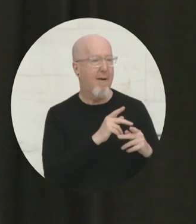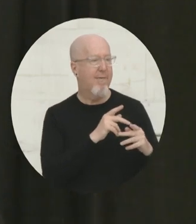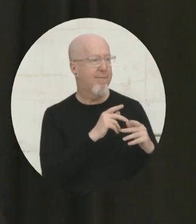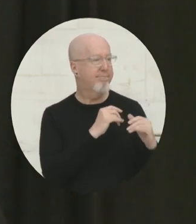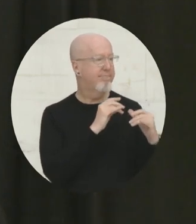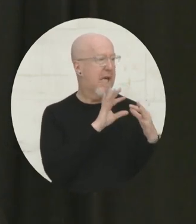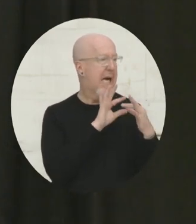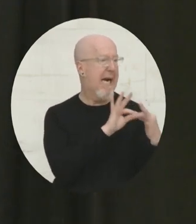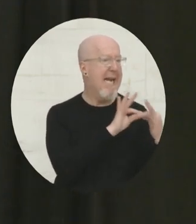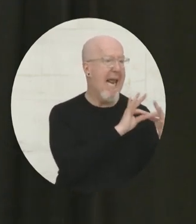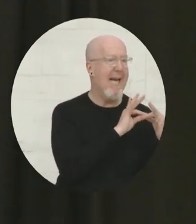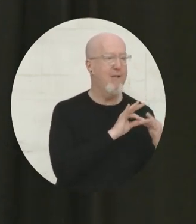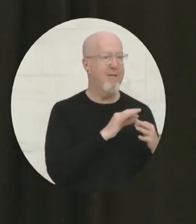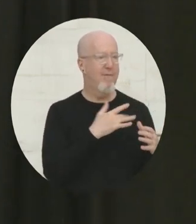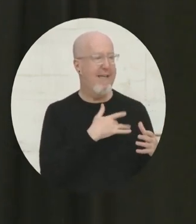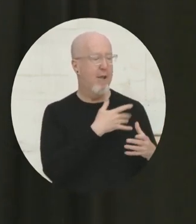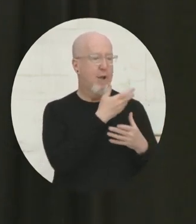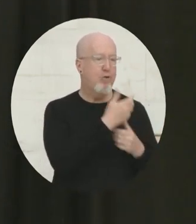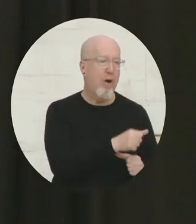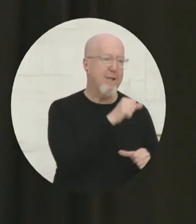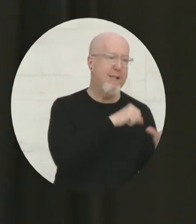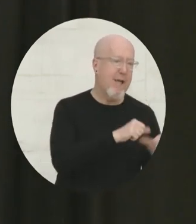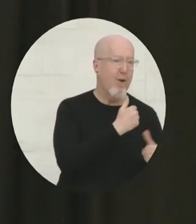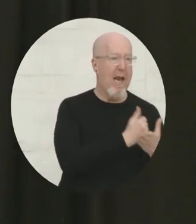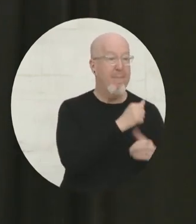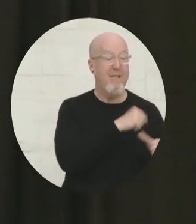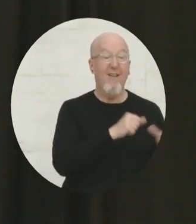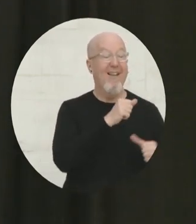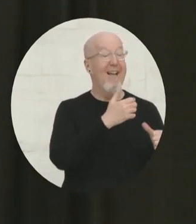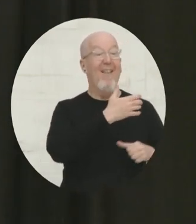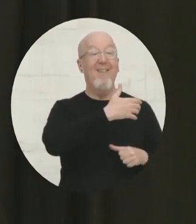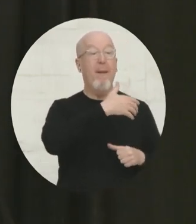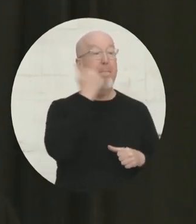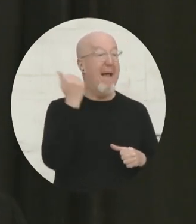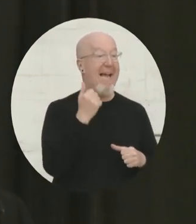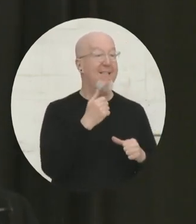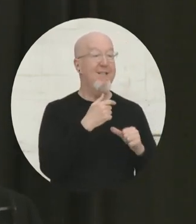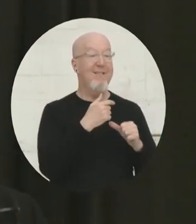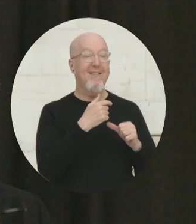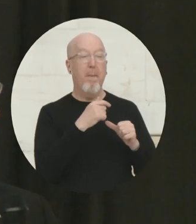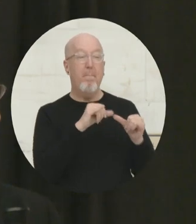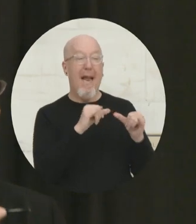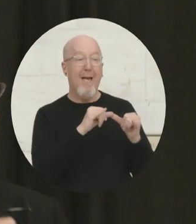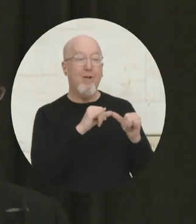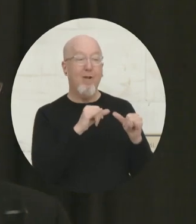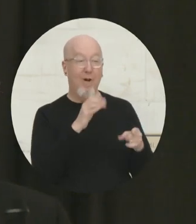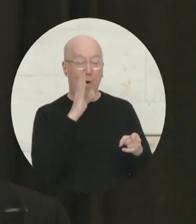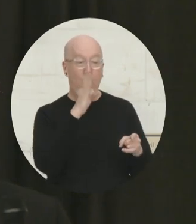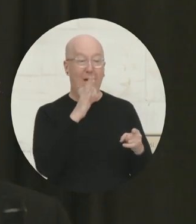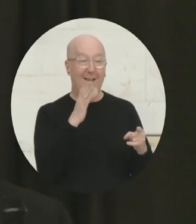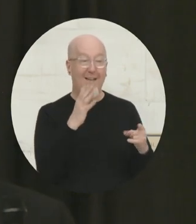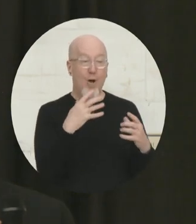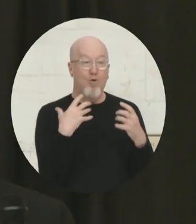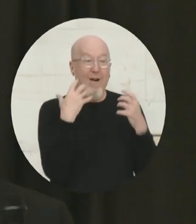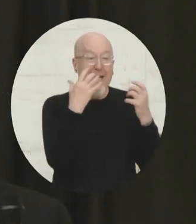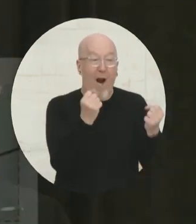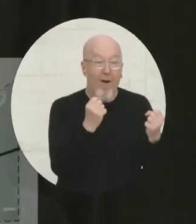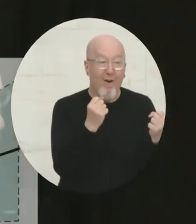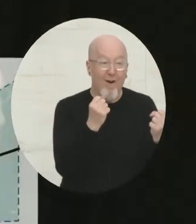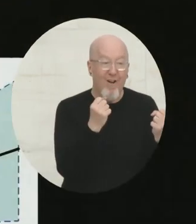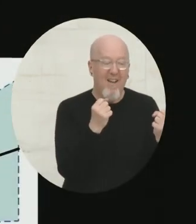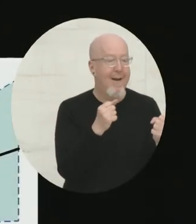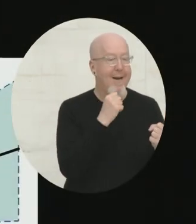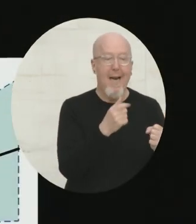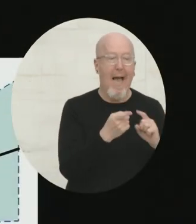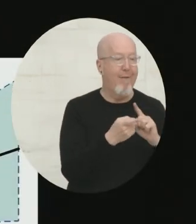abilities do have people to trust each other? The best driver of recovery and survival in Tohoku didn't come from